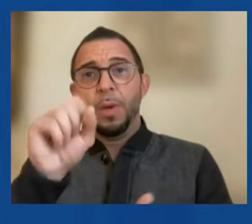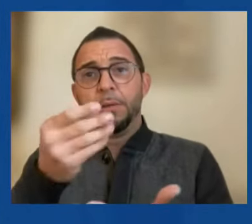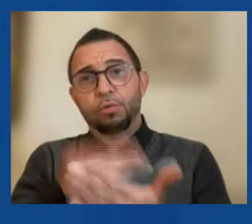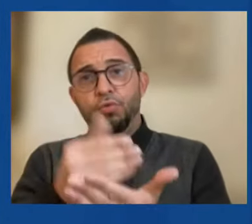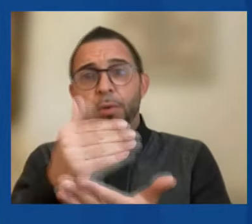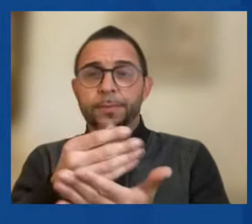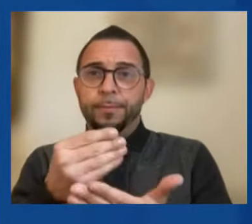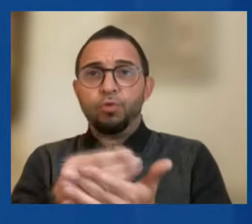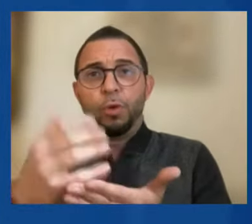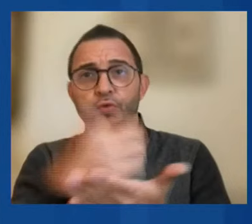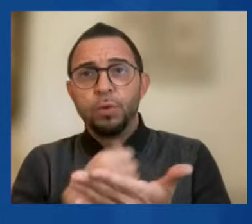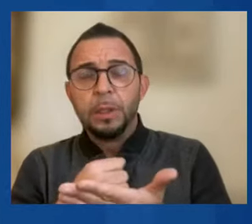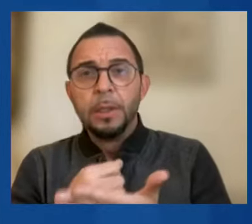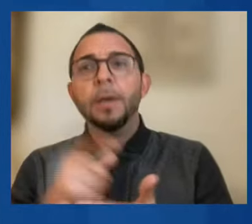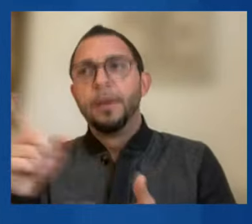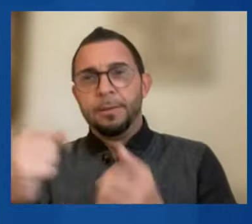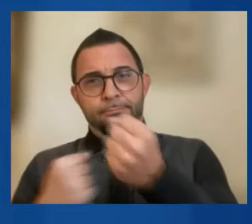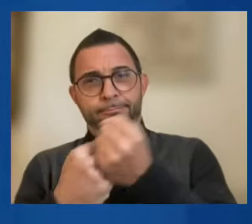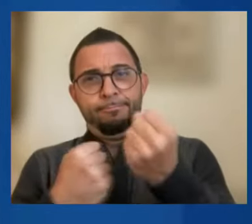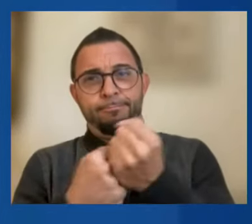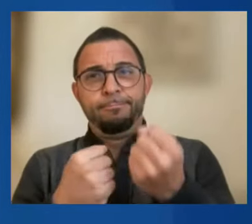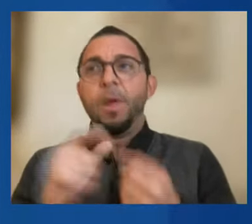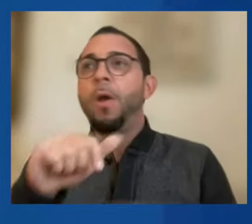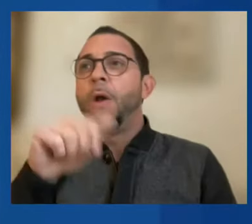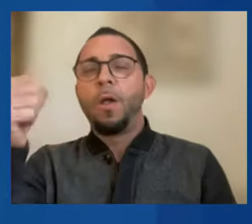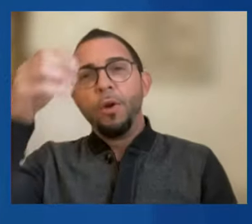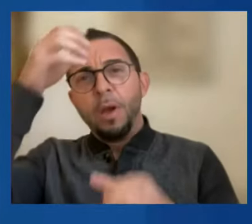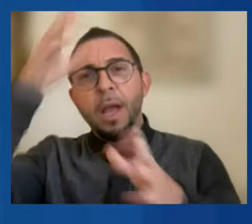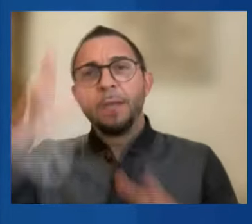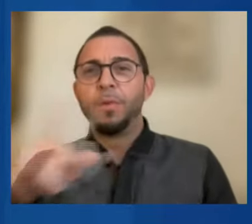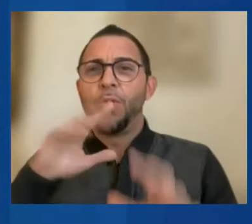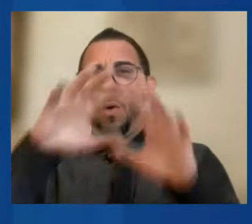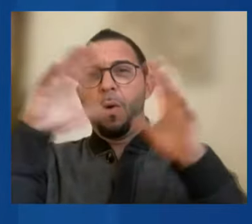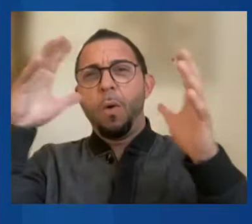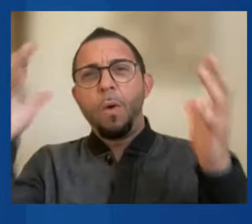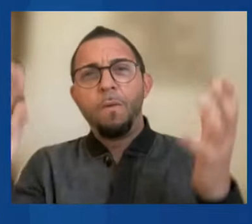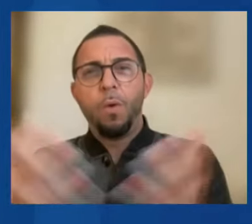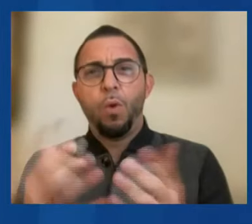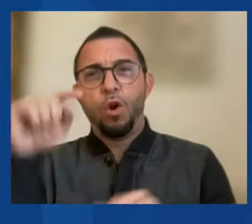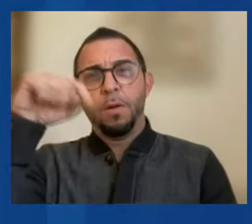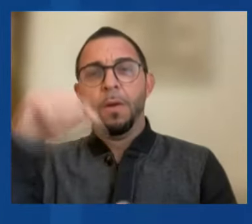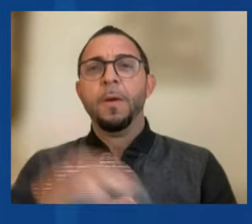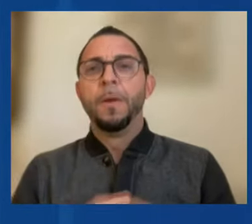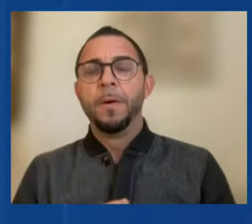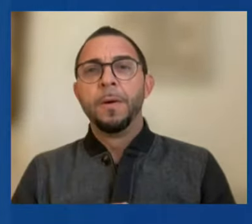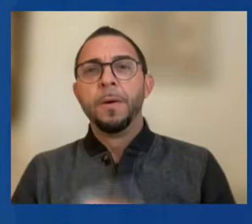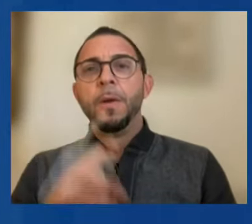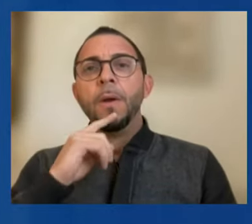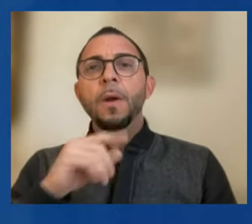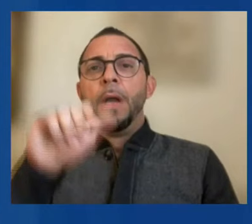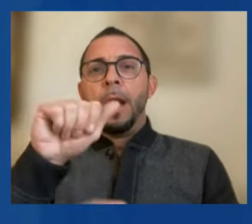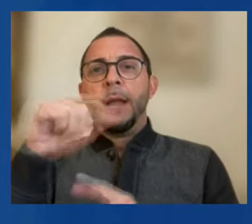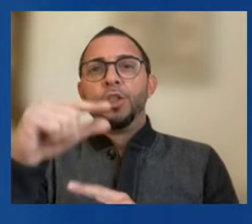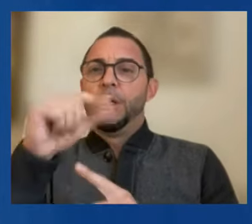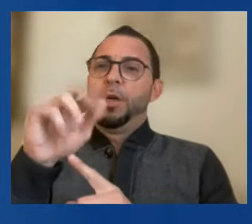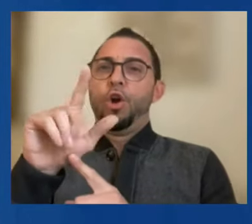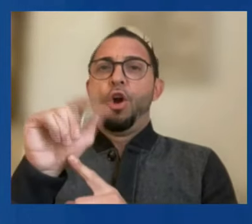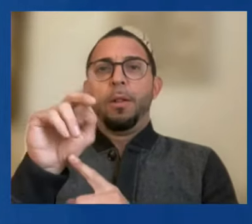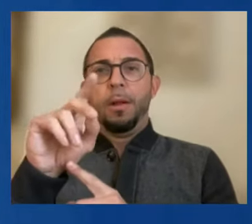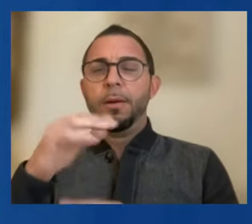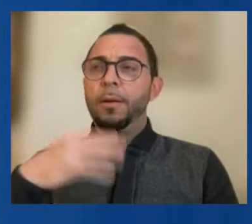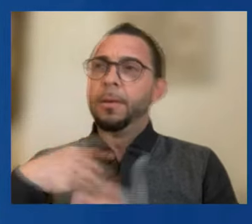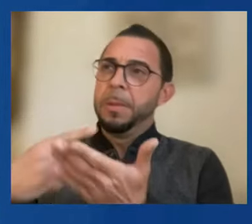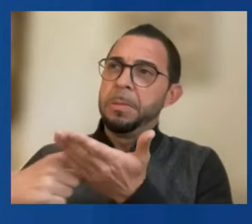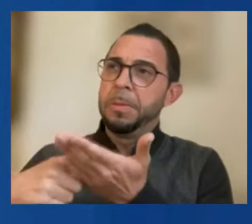experts around the world. With Attorney General Garland, I convened a novel task